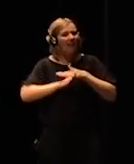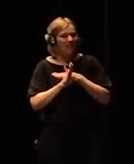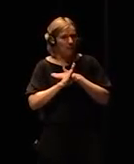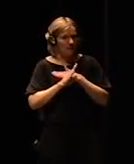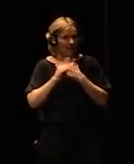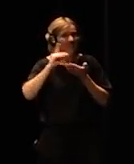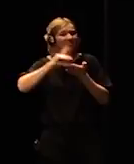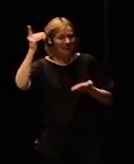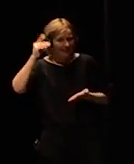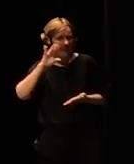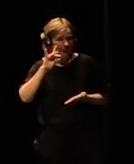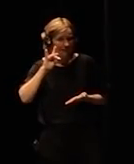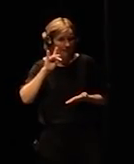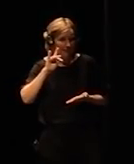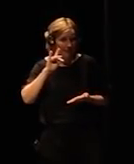election